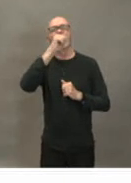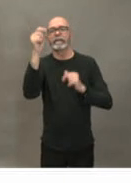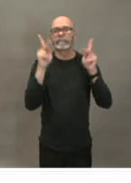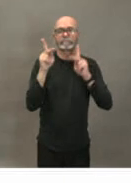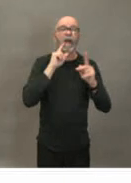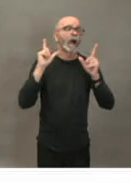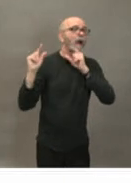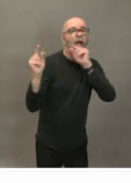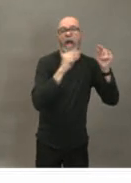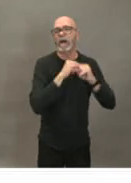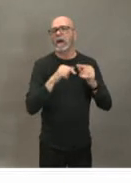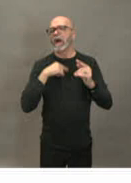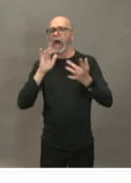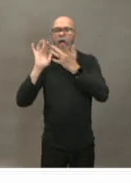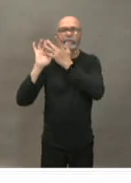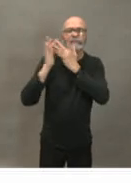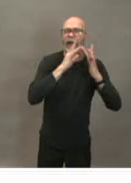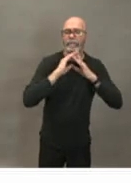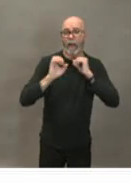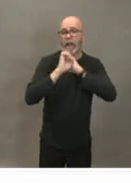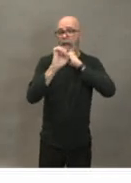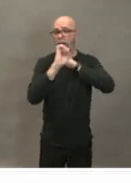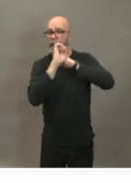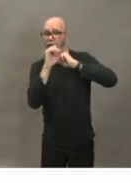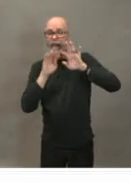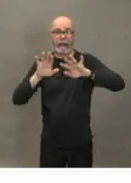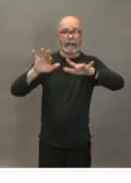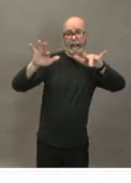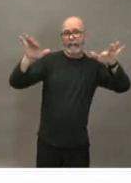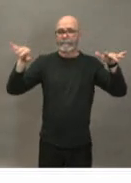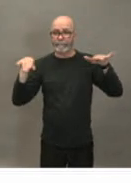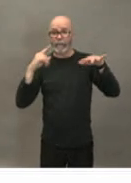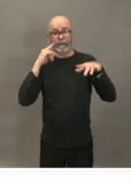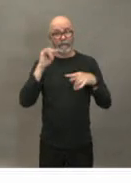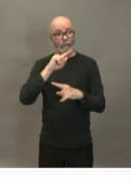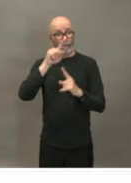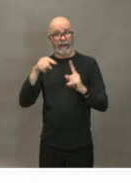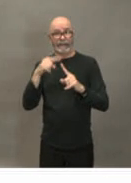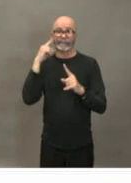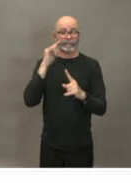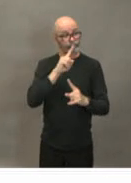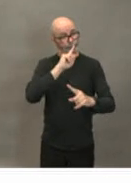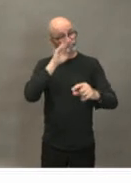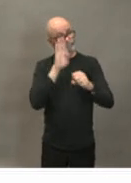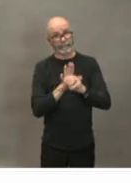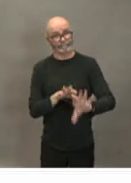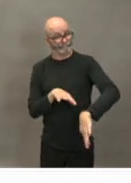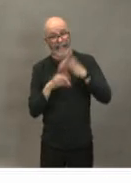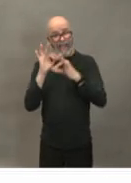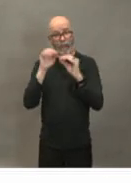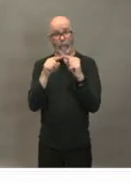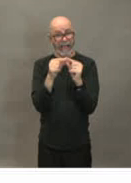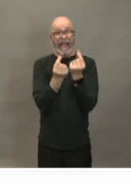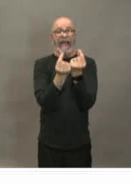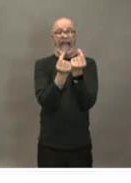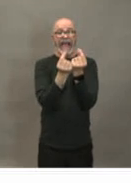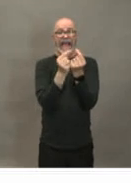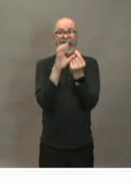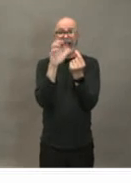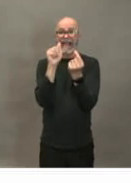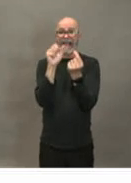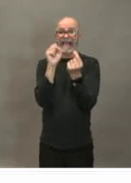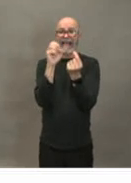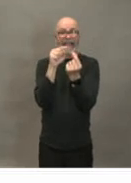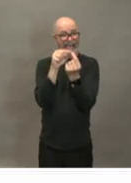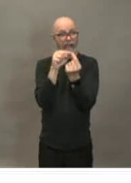if and when there is a confirmed case in the province what is the protocol for notifying the public